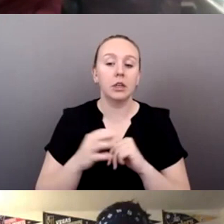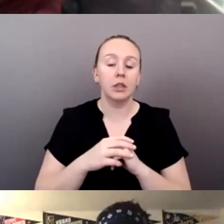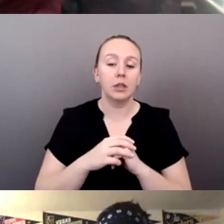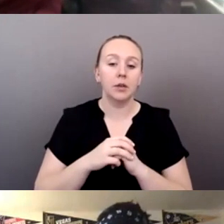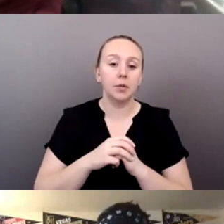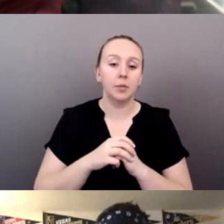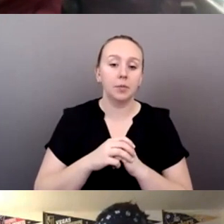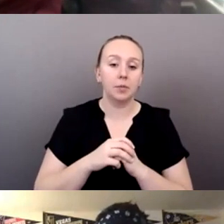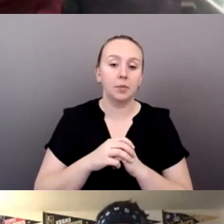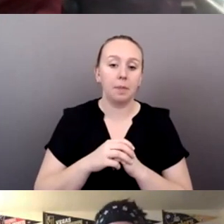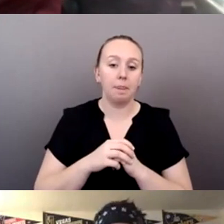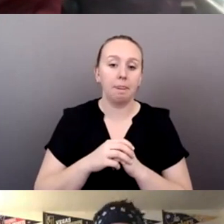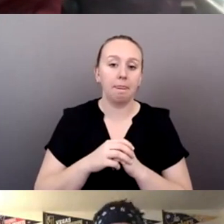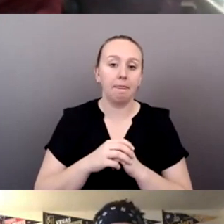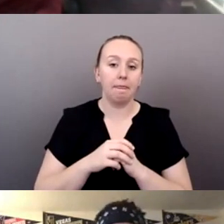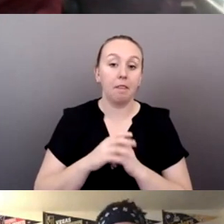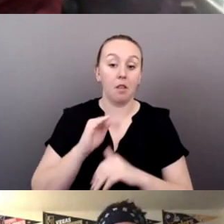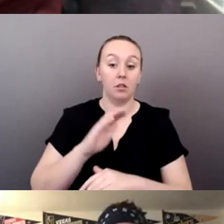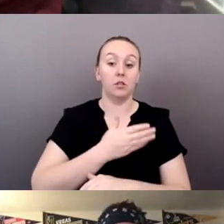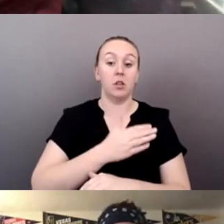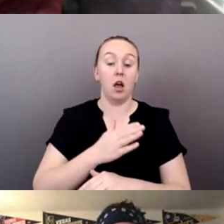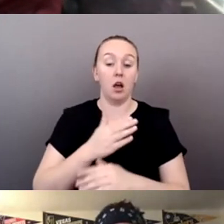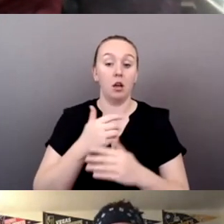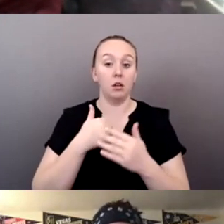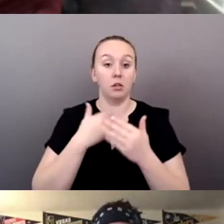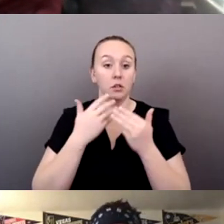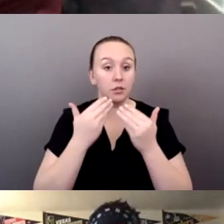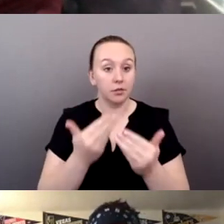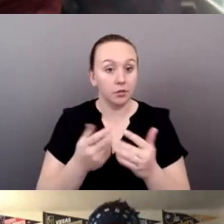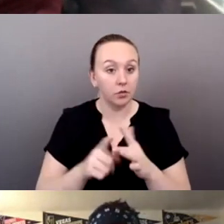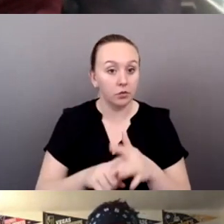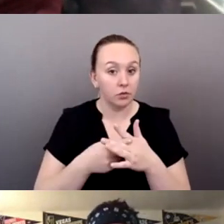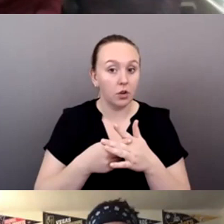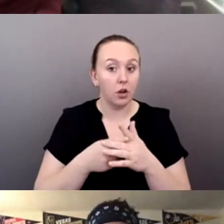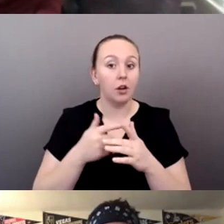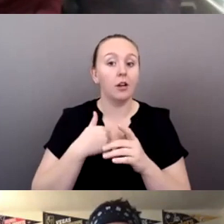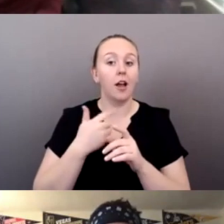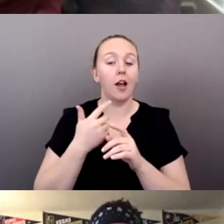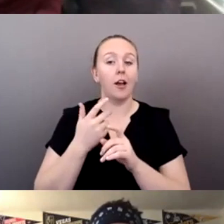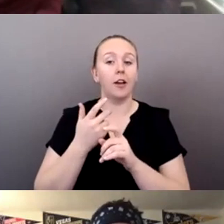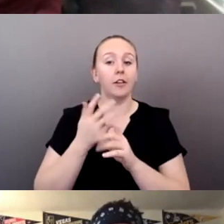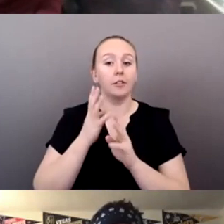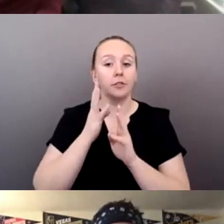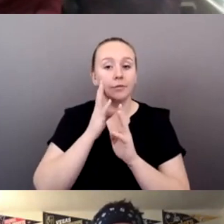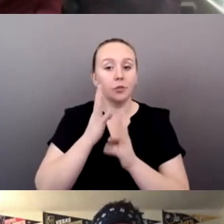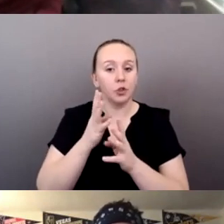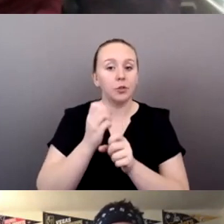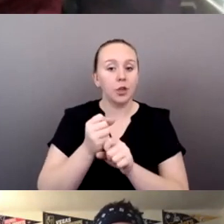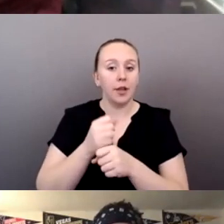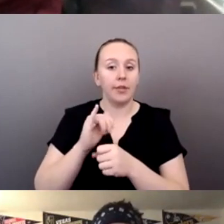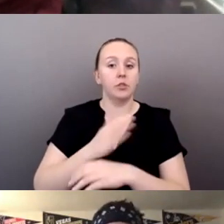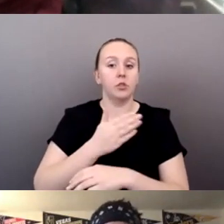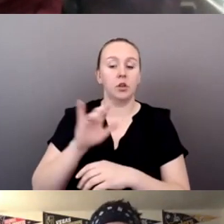that, uh, this song I'm going to sing I made back in June 2020. I made